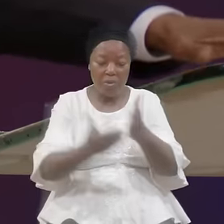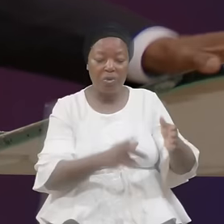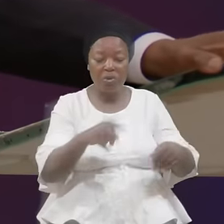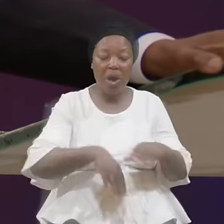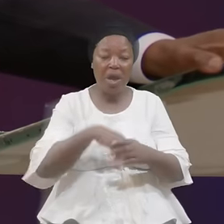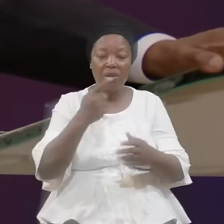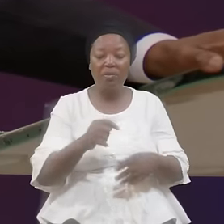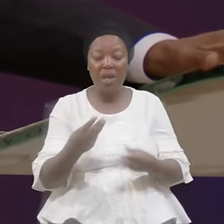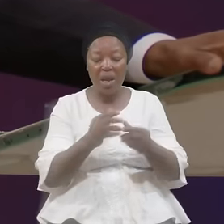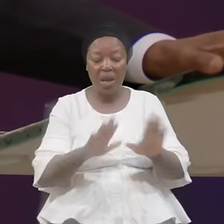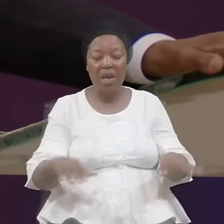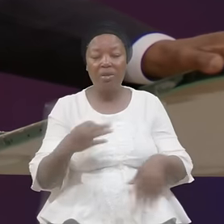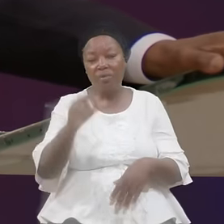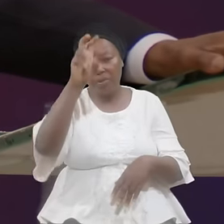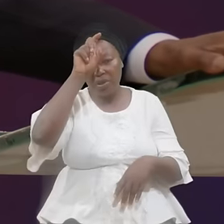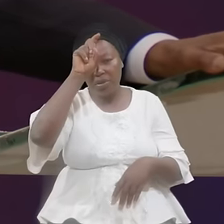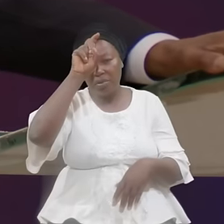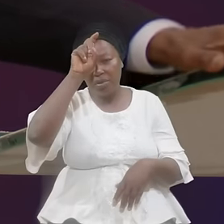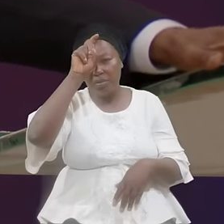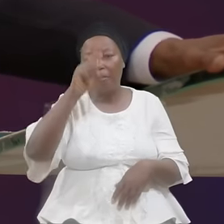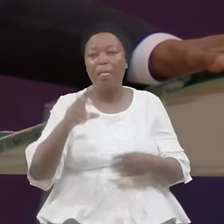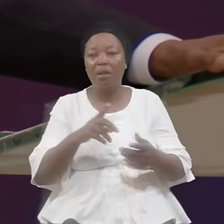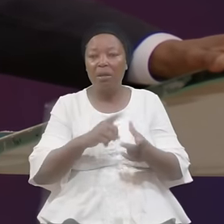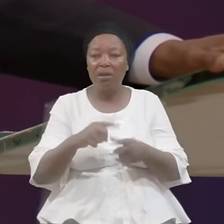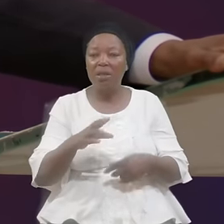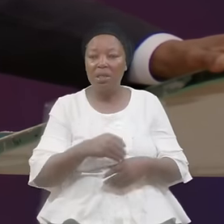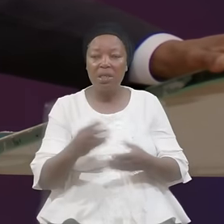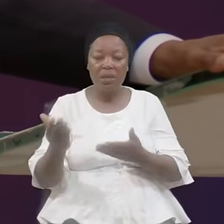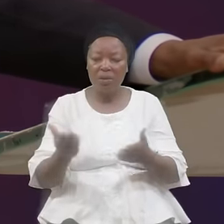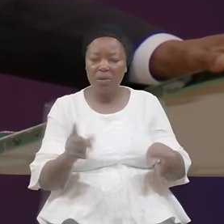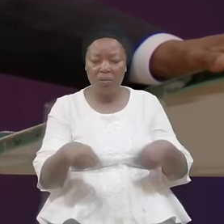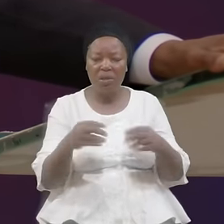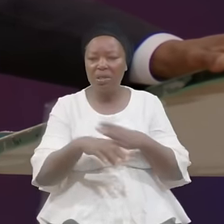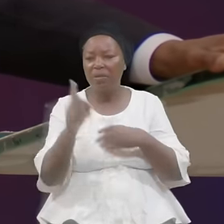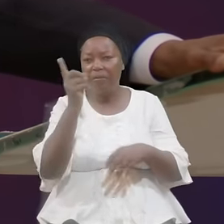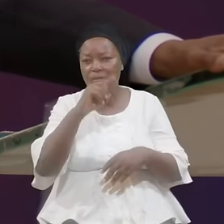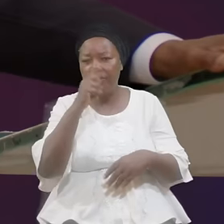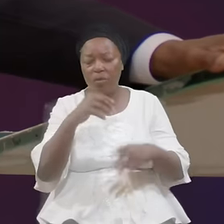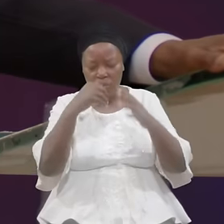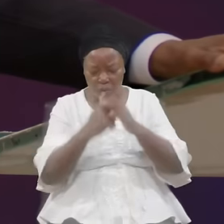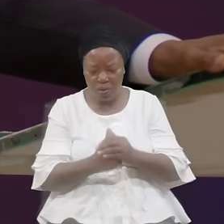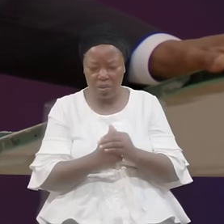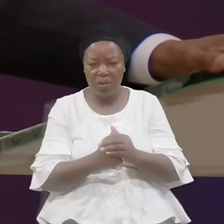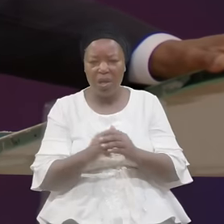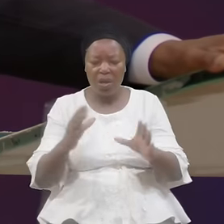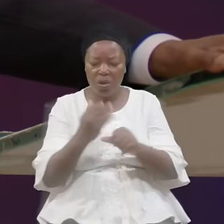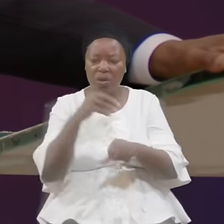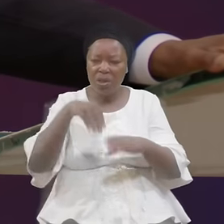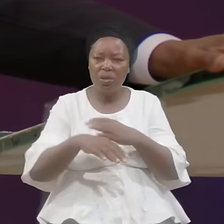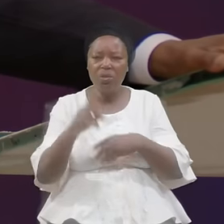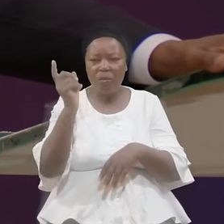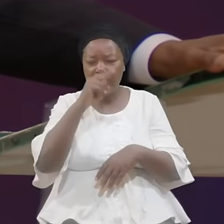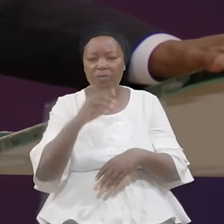The Land Of Egypt They Got Into False Worship They Got Into False